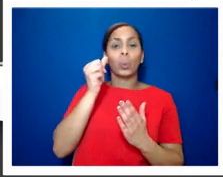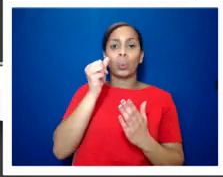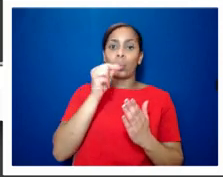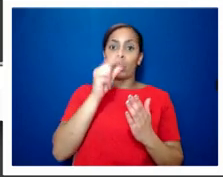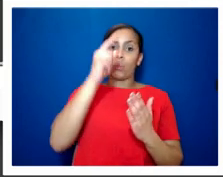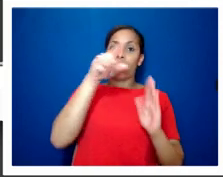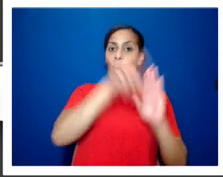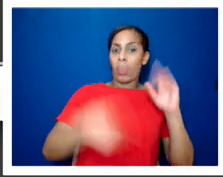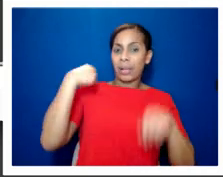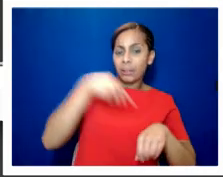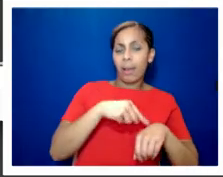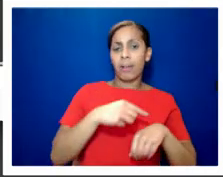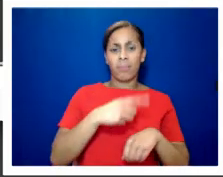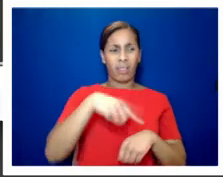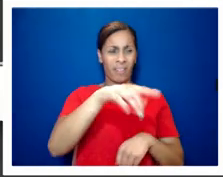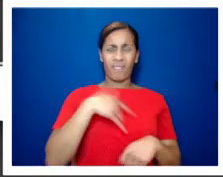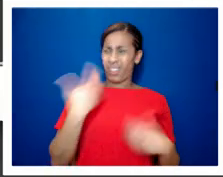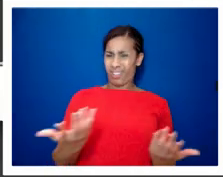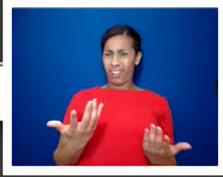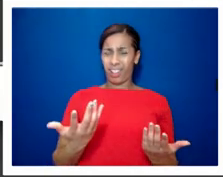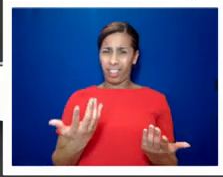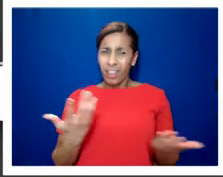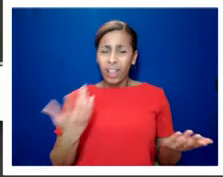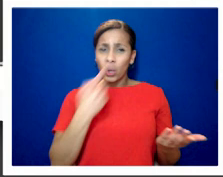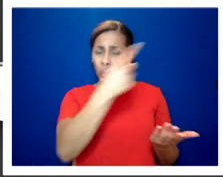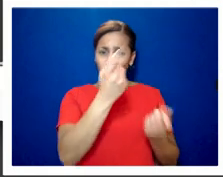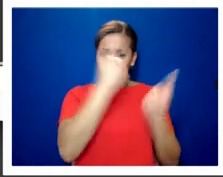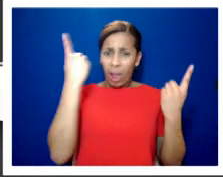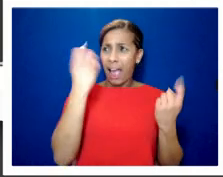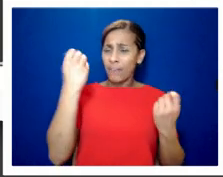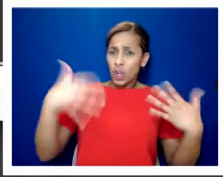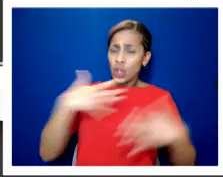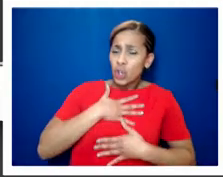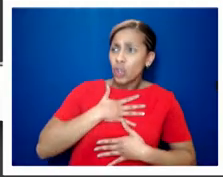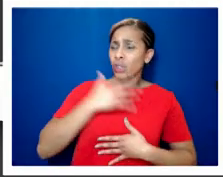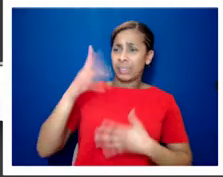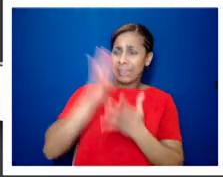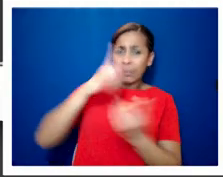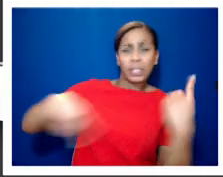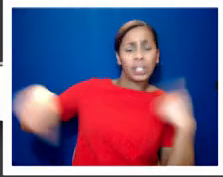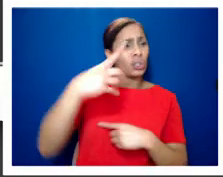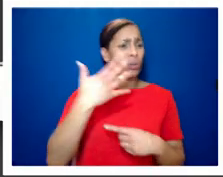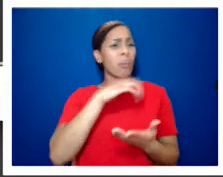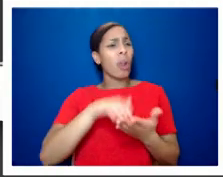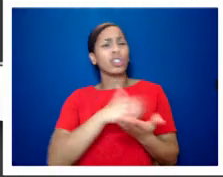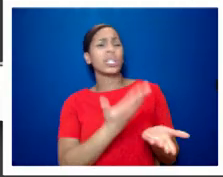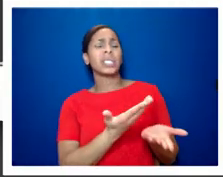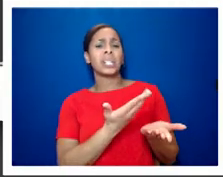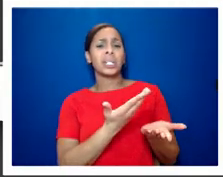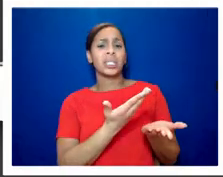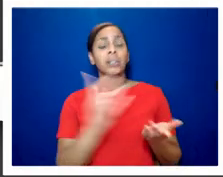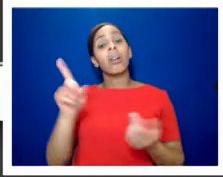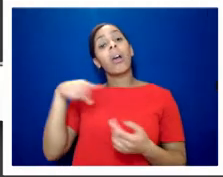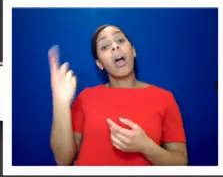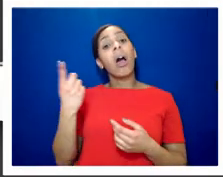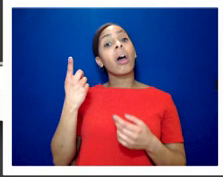saying you know it doesn't really fully acknowledge the hurt and the damage that occurred other apologies and by people like two reason made i mean a